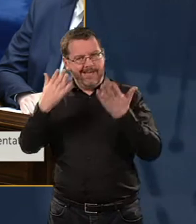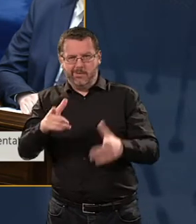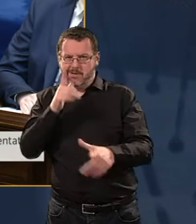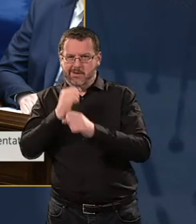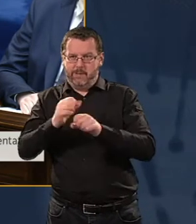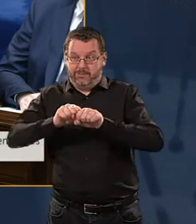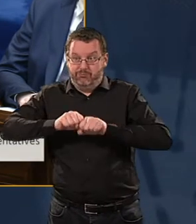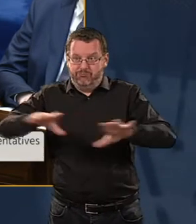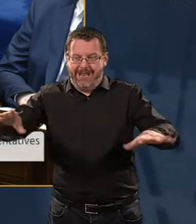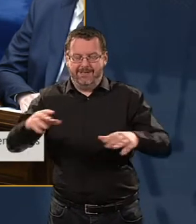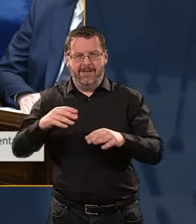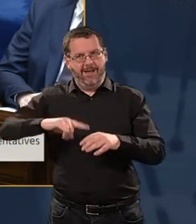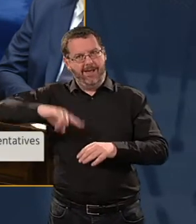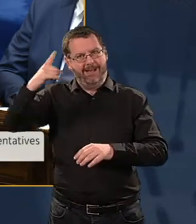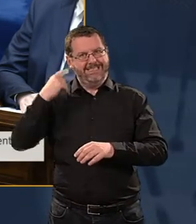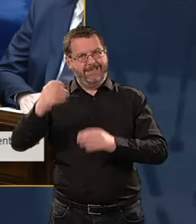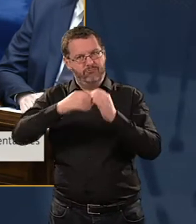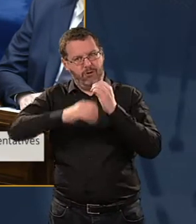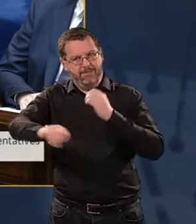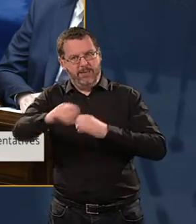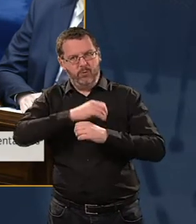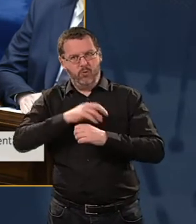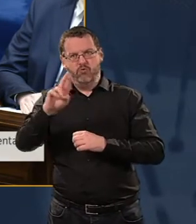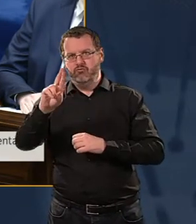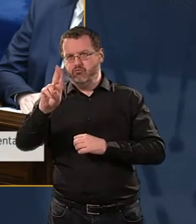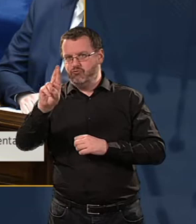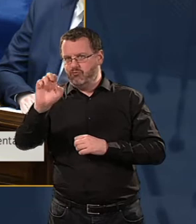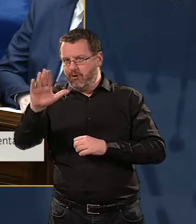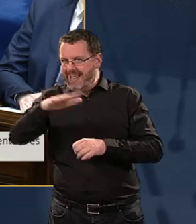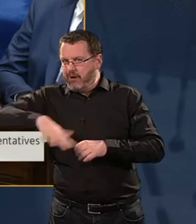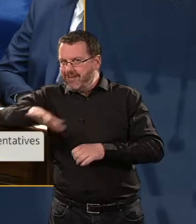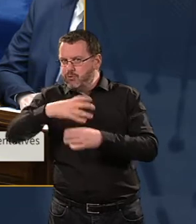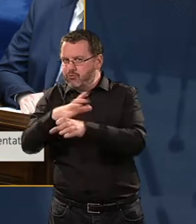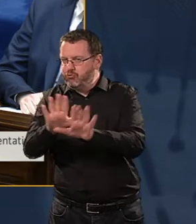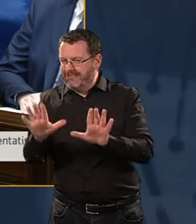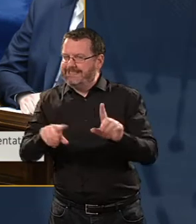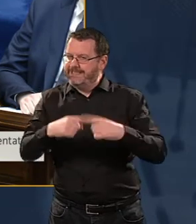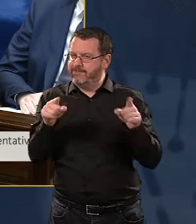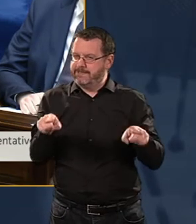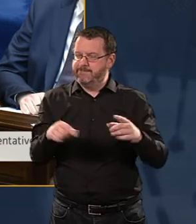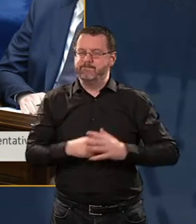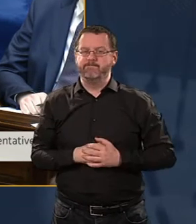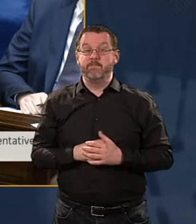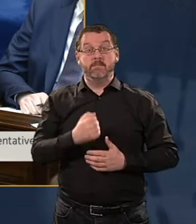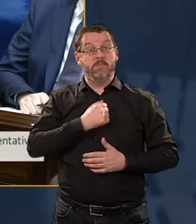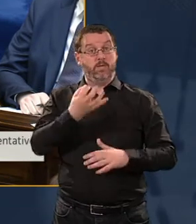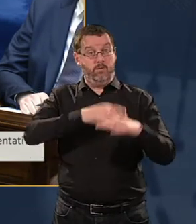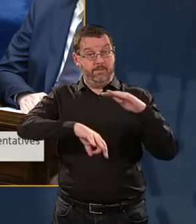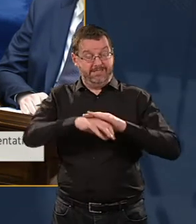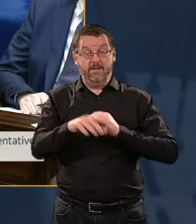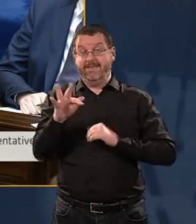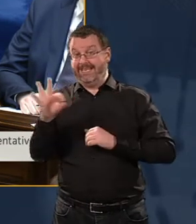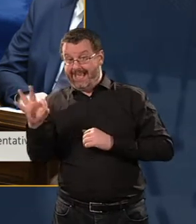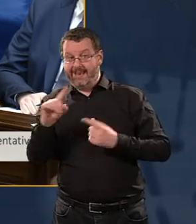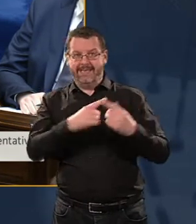in rural Ireland. So it is quite a different project. Since this government came to office made up of Fine Gael and the independence,